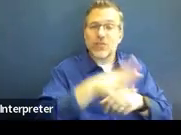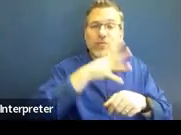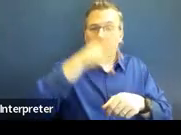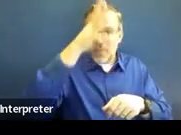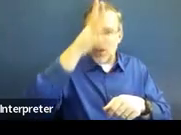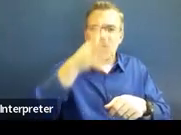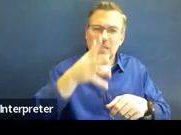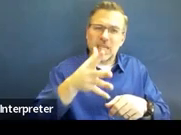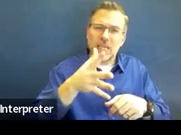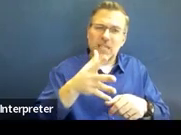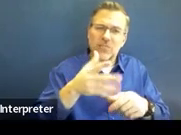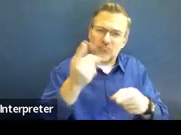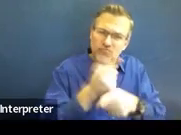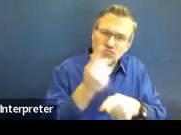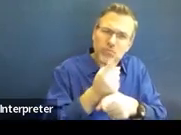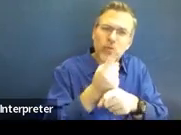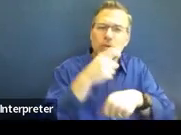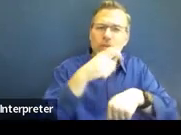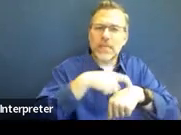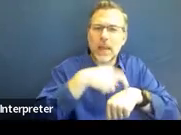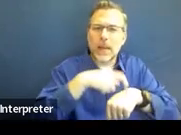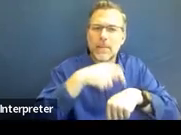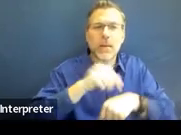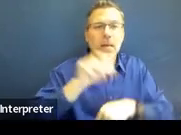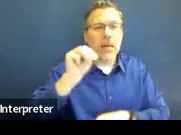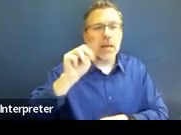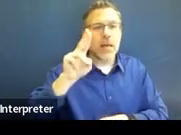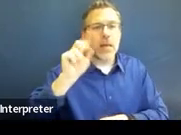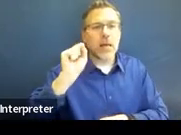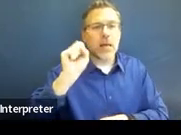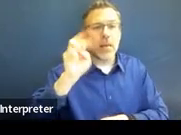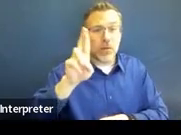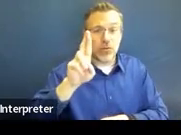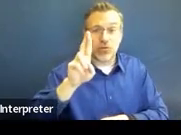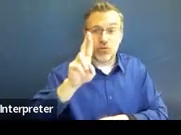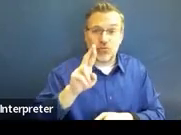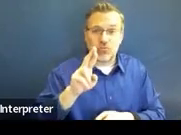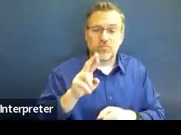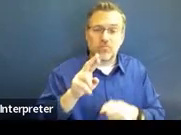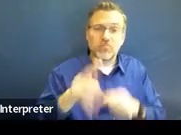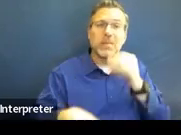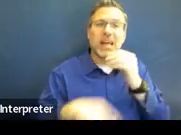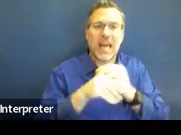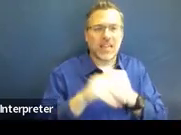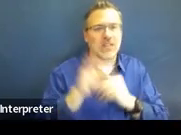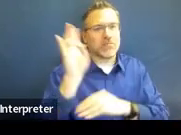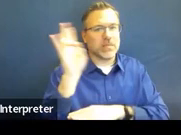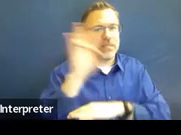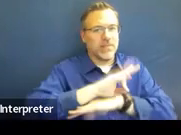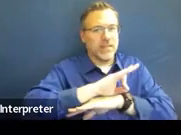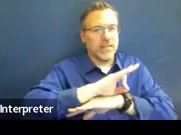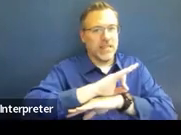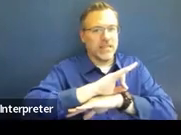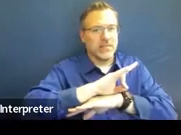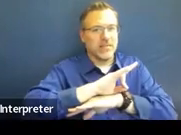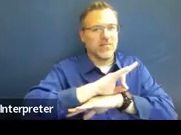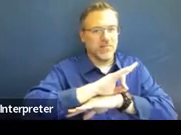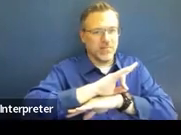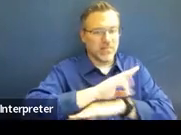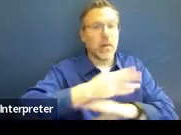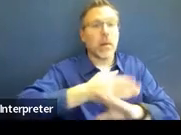above and beyond those requirements and defined that time as that seven days prior to the implementation